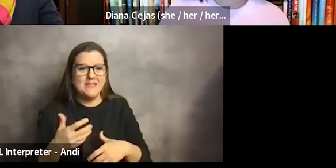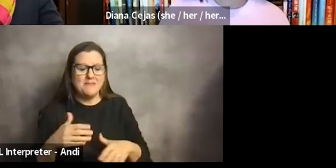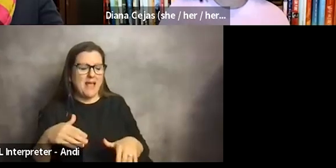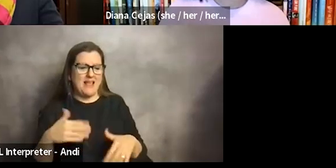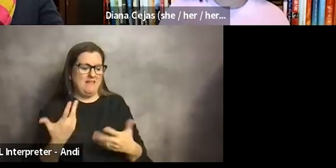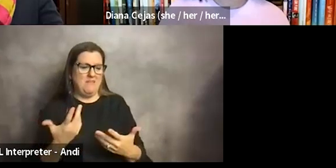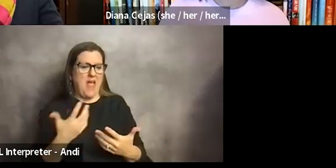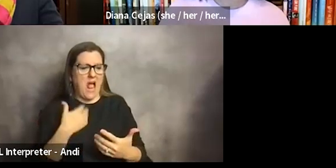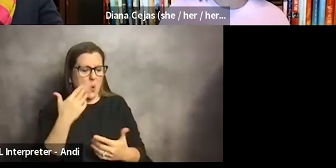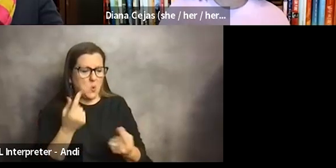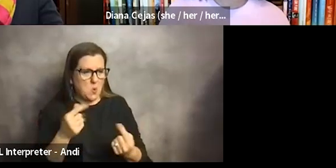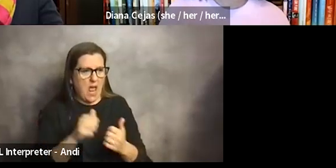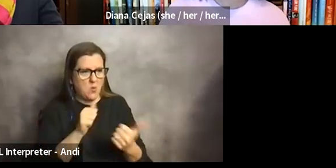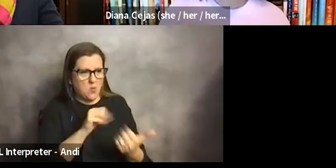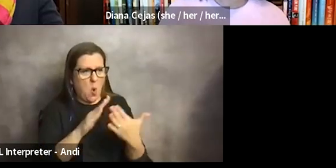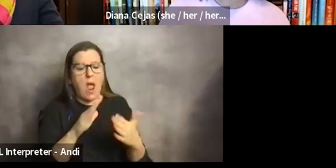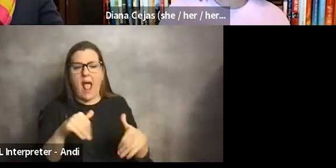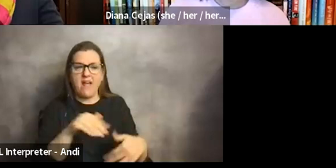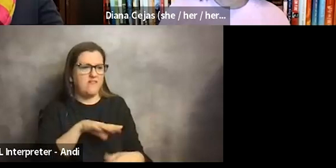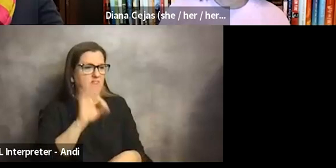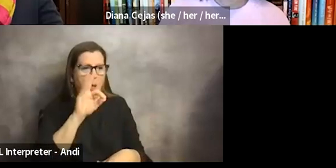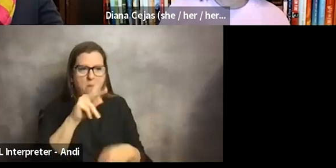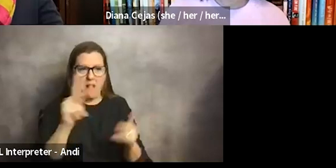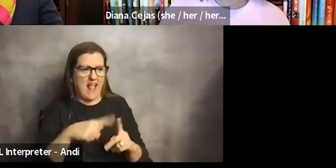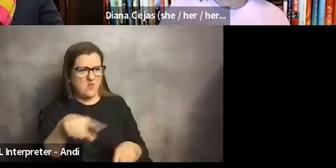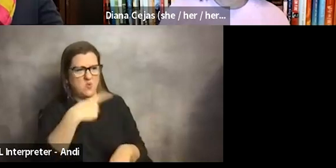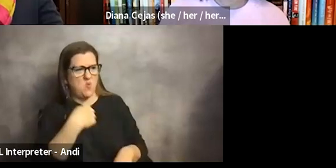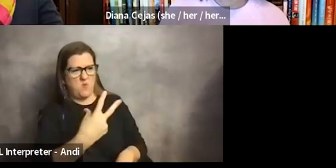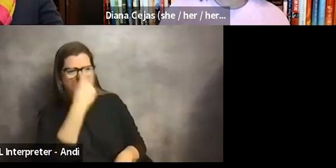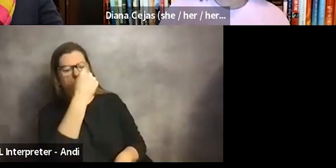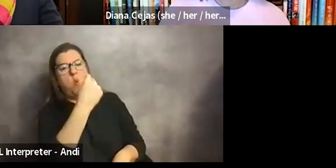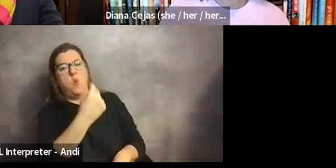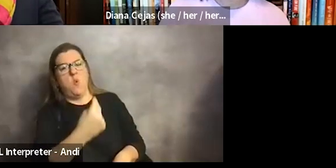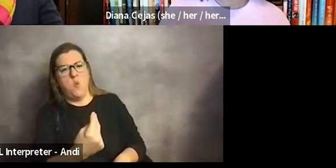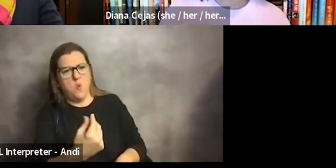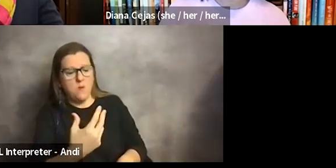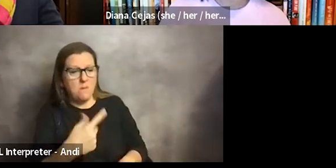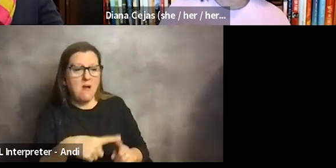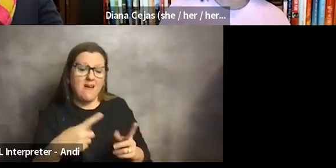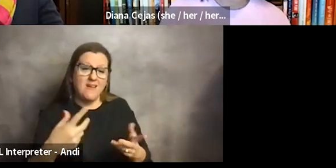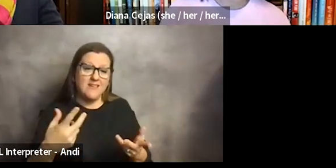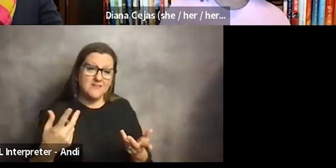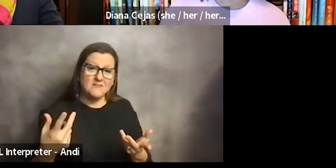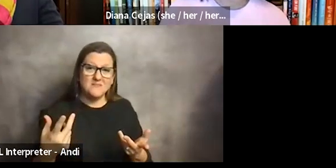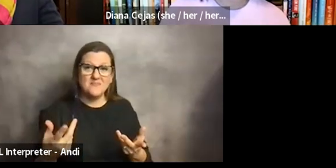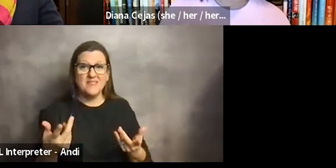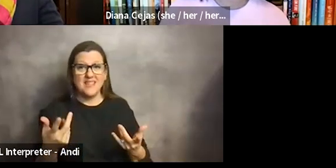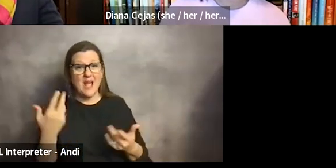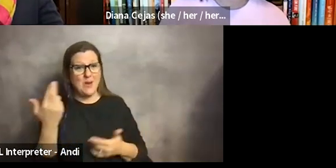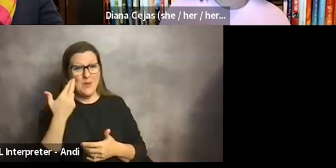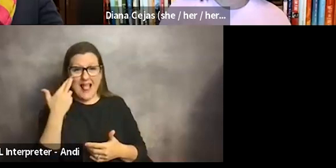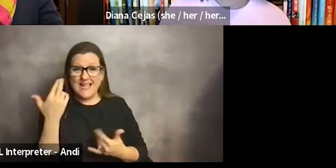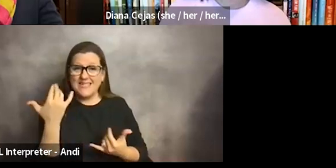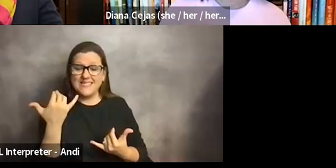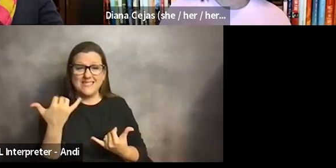you know, enlightened enough not to be saying these things are throwing these things our way. But, you know, I realize it's, it's just